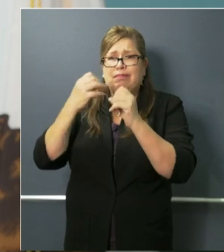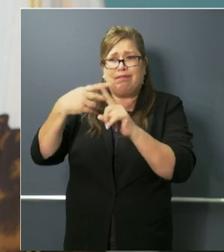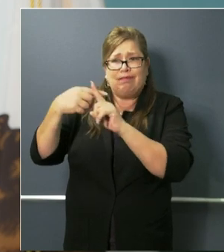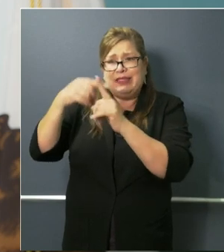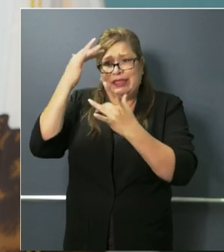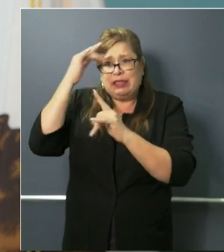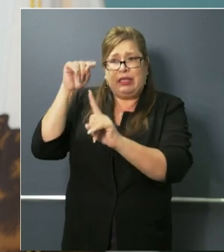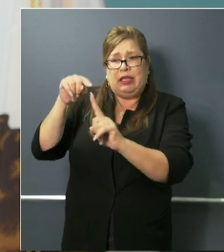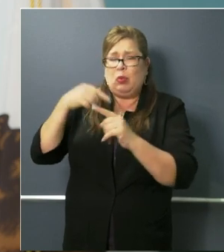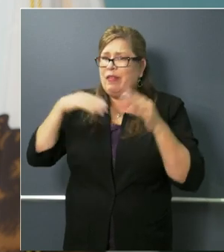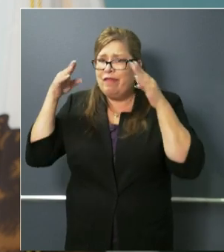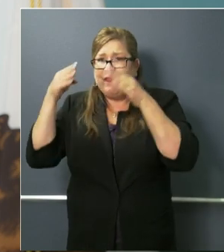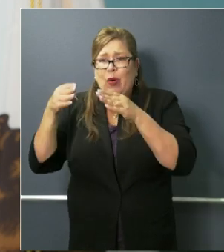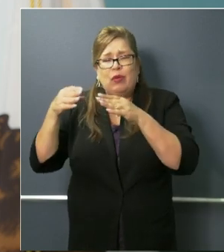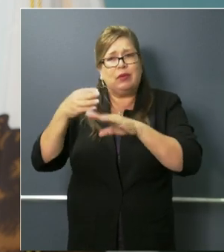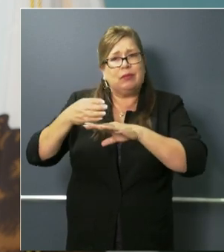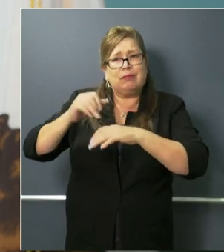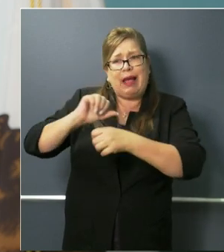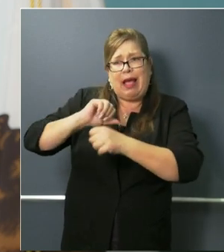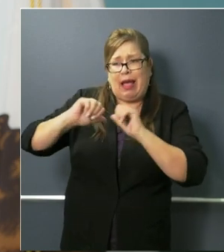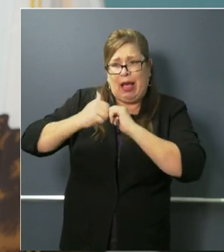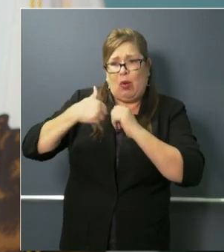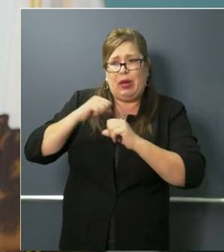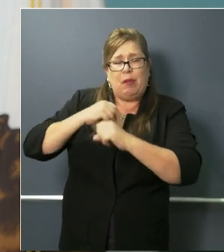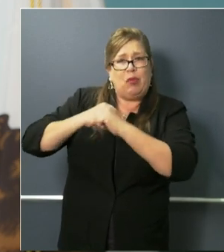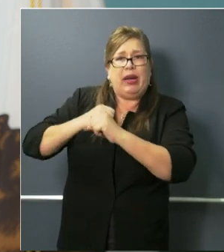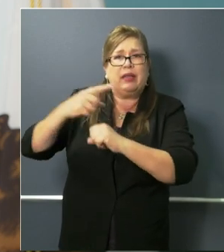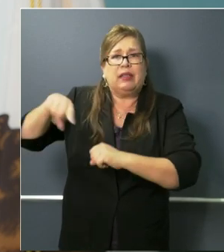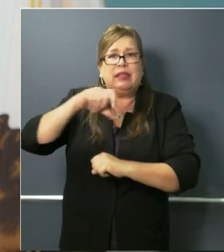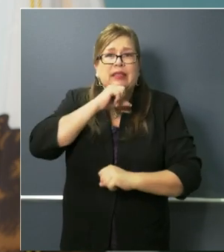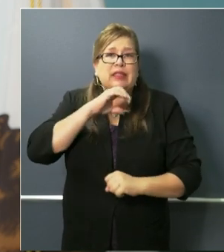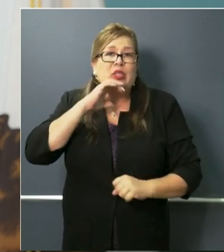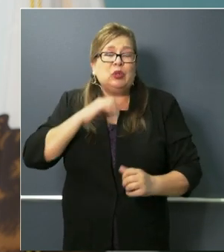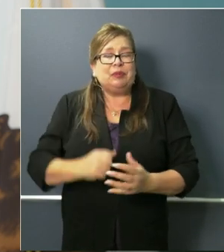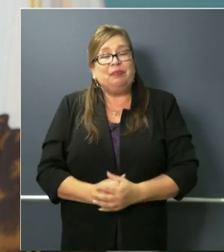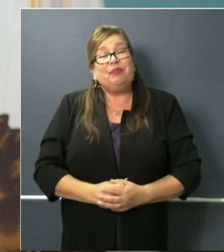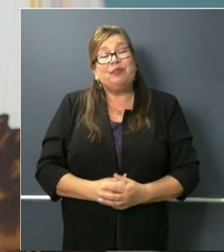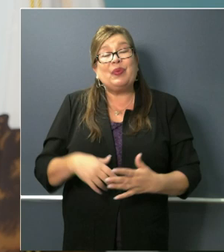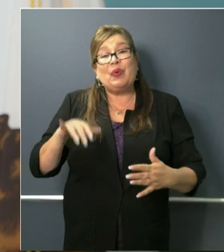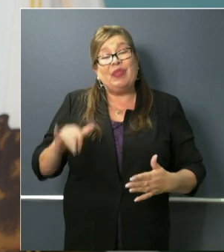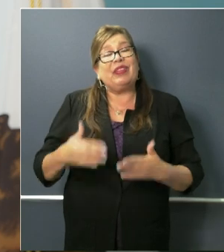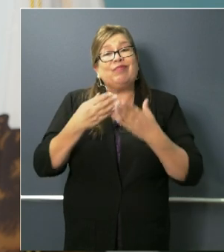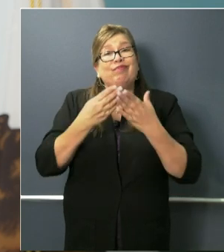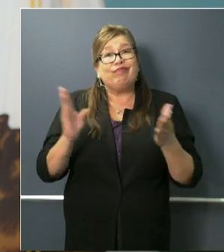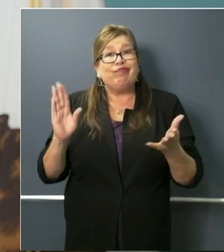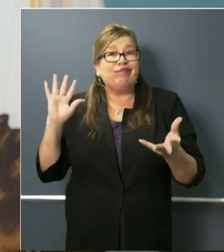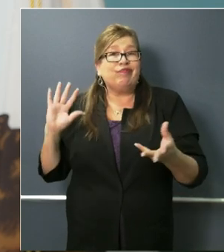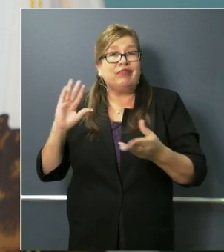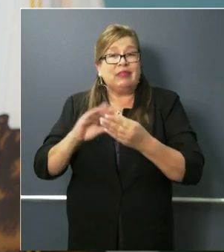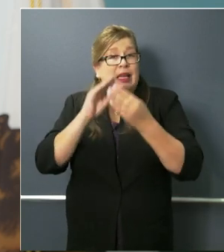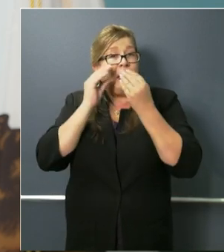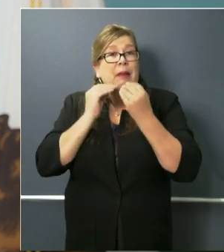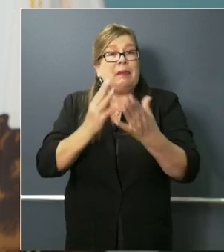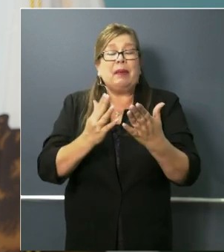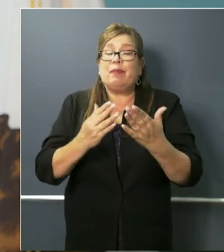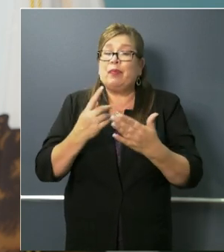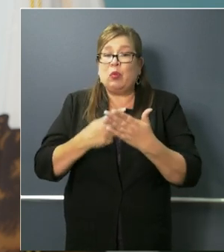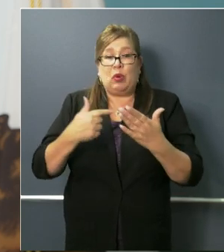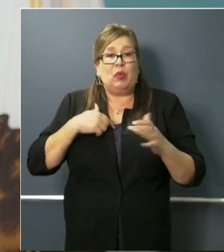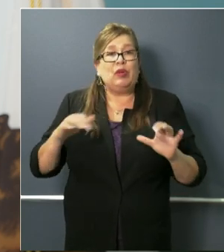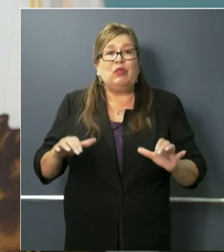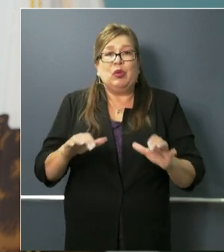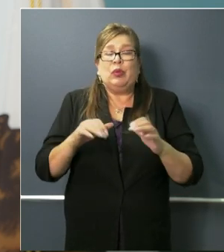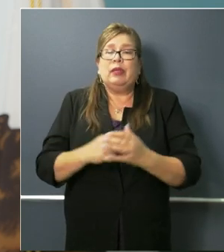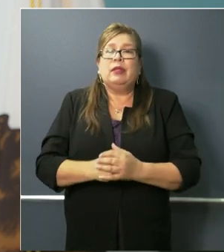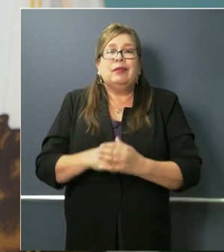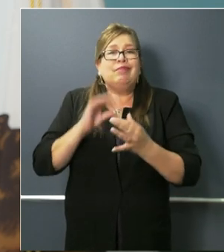to do everything we can to protect our seniors. So that's it in broad strokes. Update on where we are